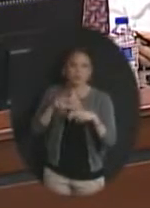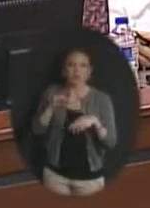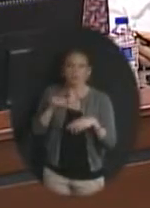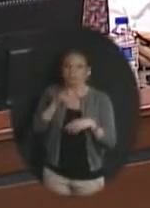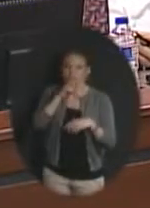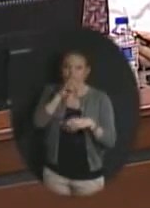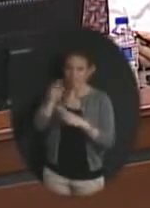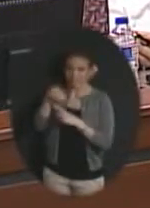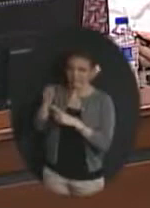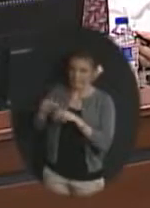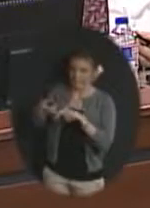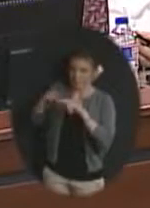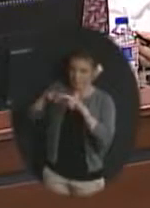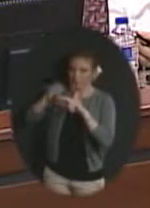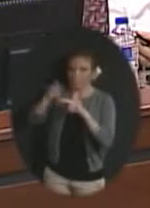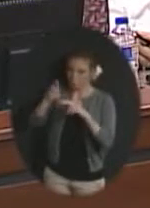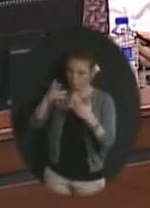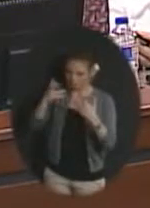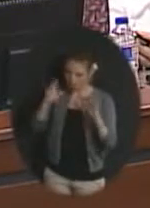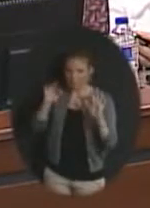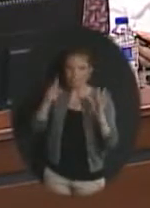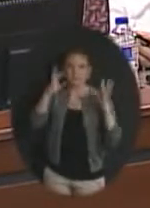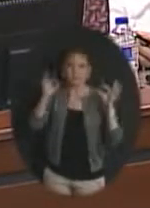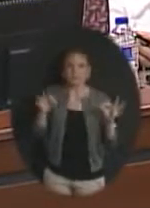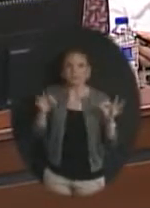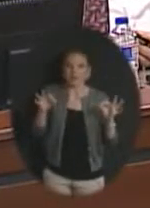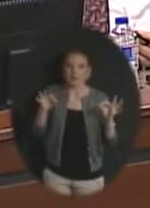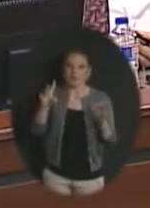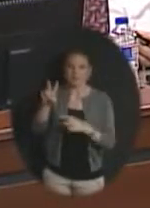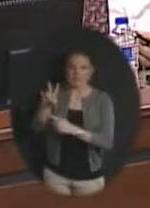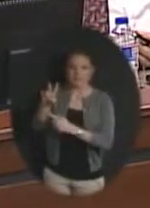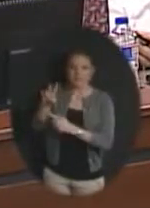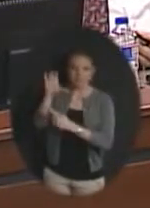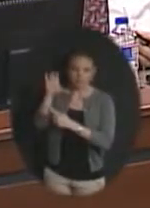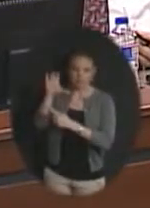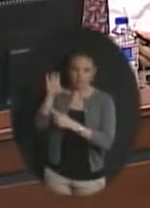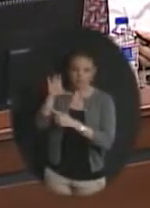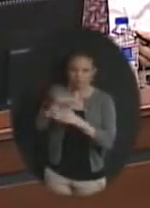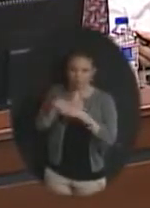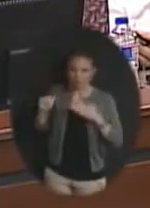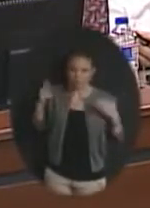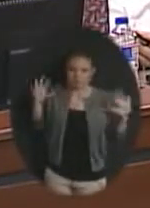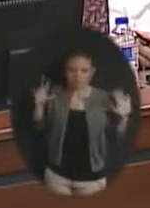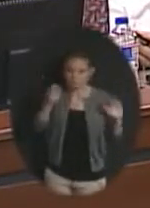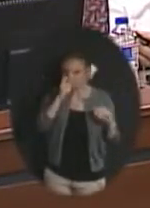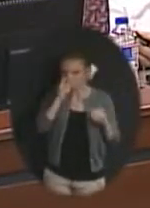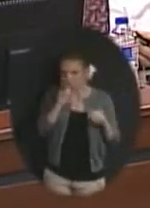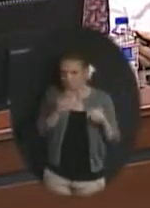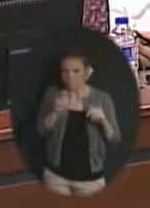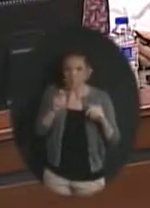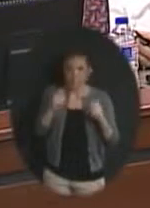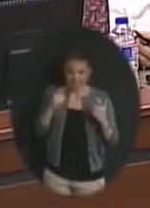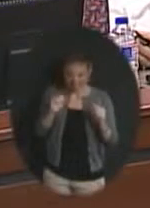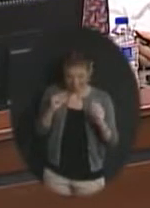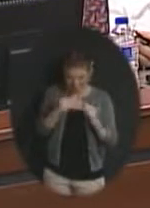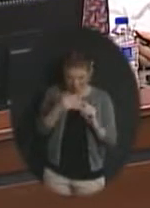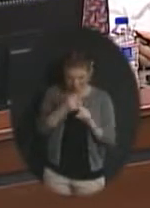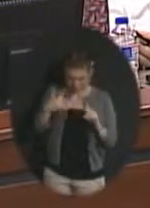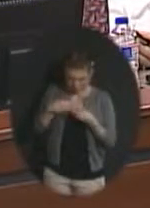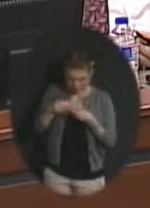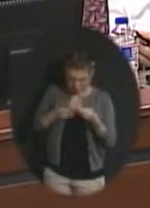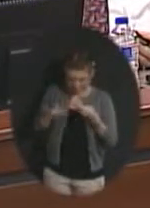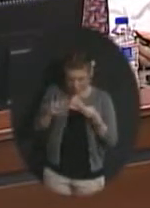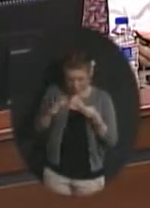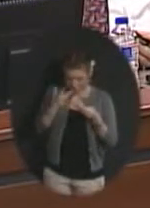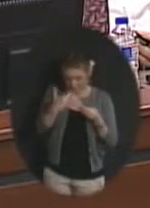to be a percent increase or redo the formula they just decided to do seven hundred dollars straight across the board and I could go into the details of the budget if you'd like but I guess that